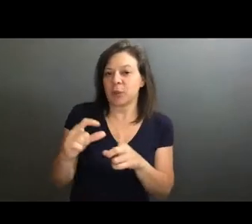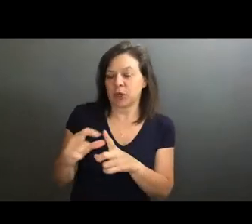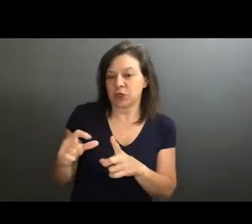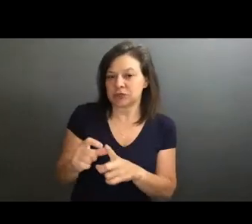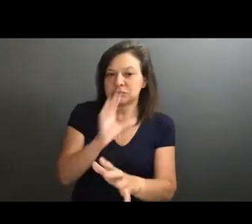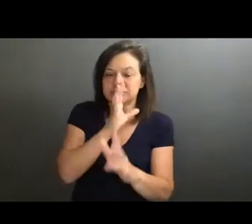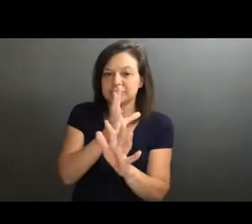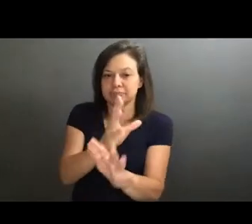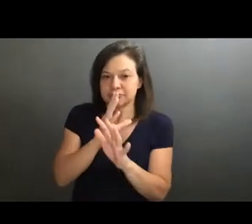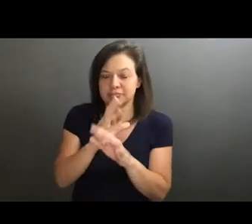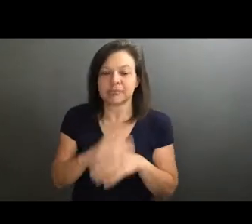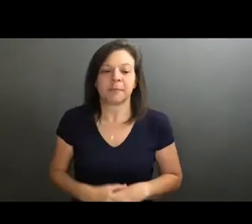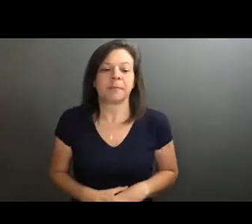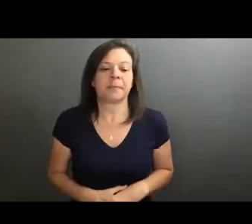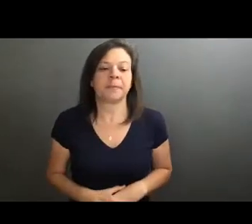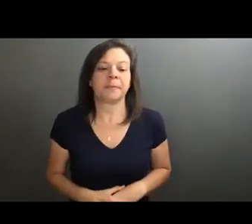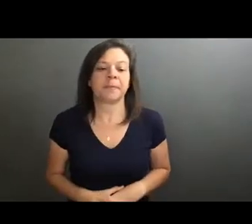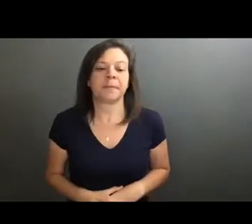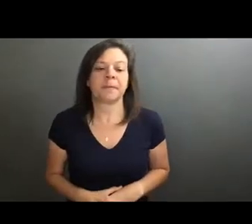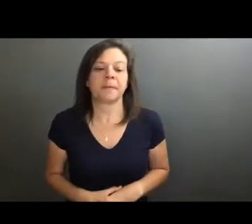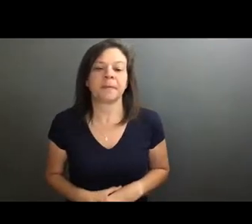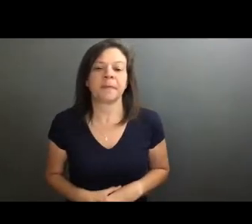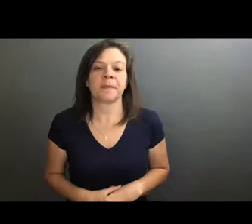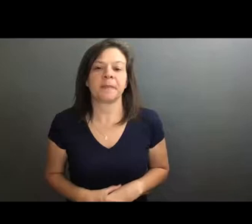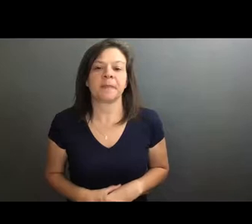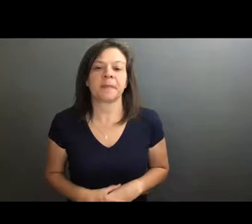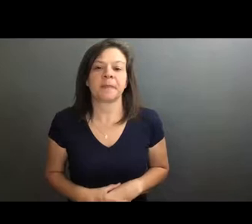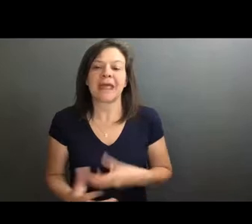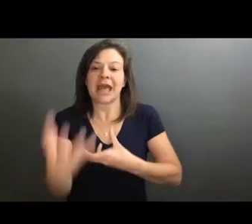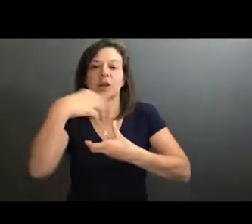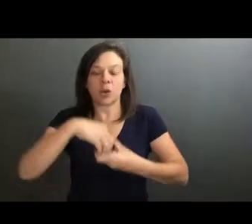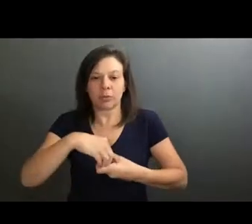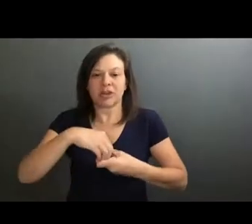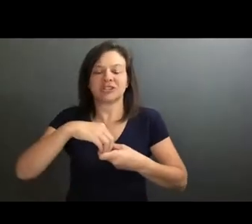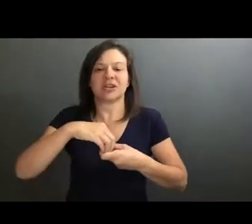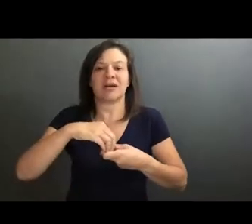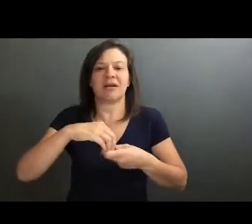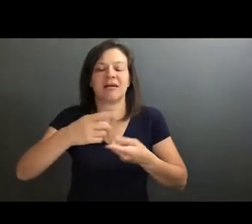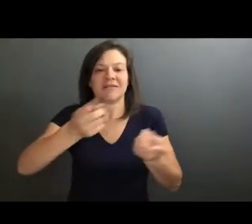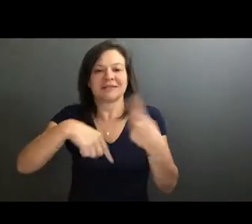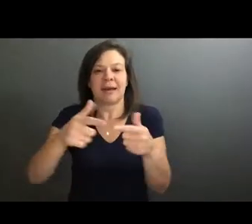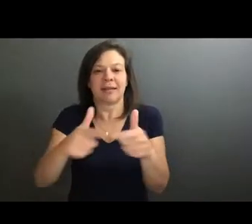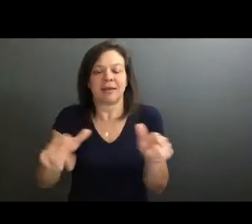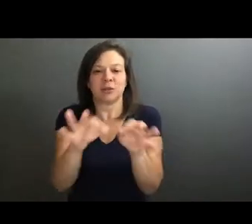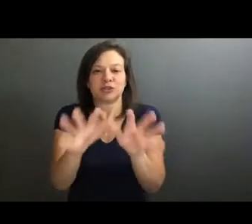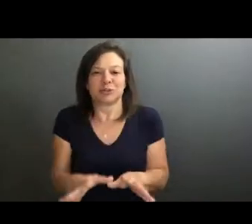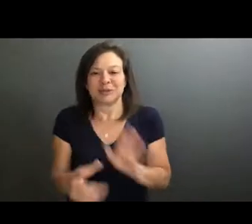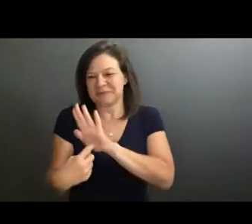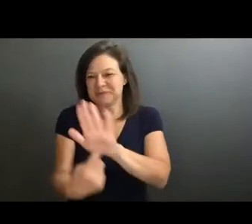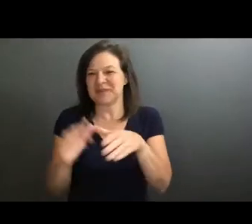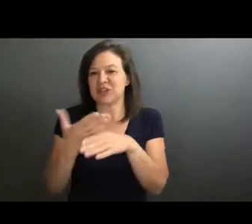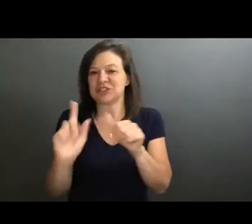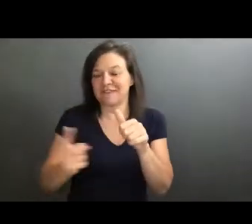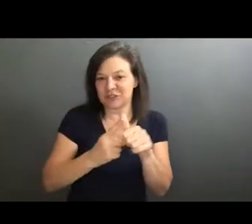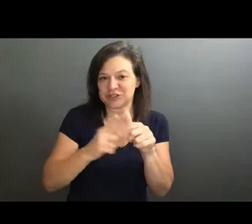incorporate and incorporation of the sign language interpreter. So I'll share it first. I'll